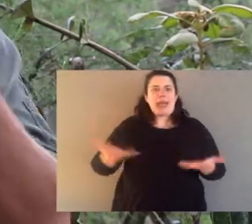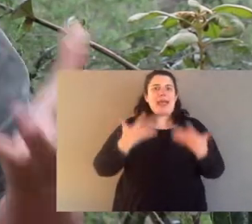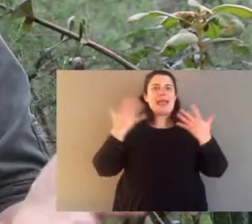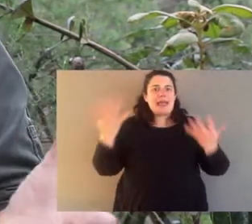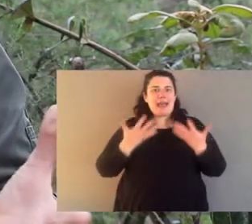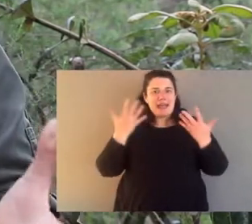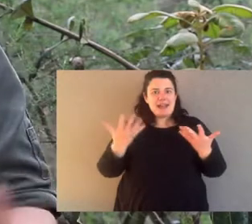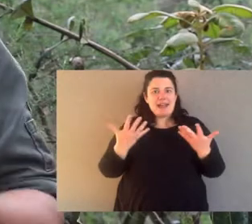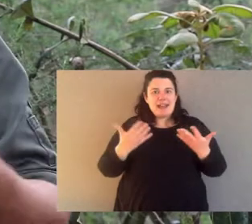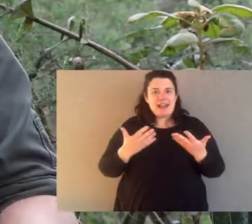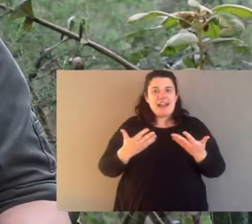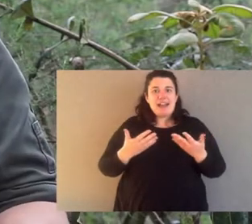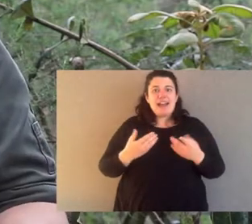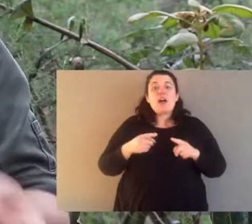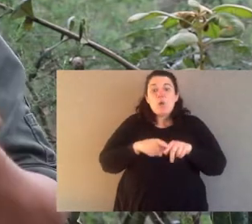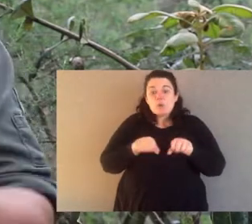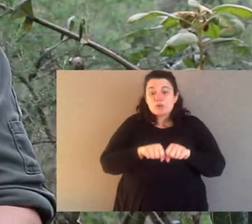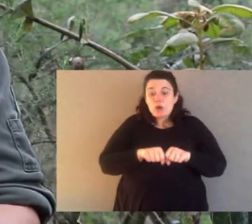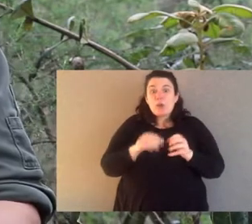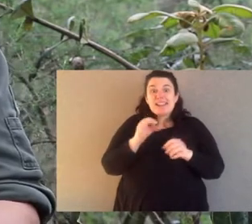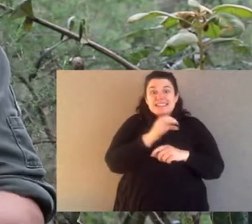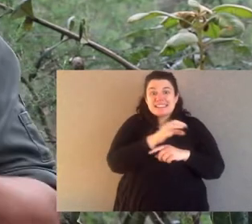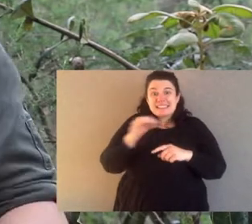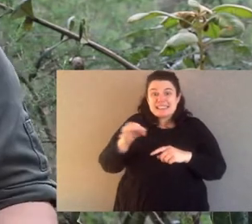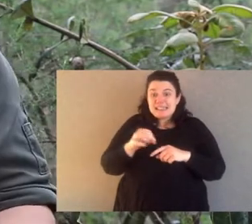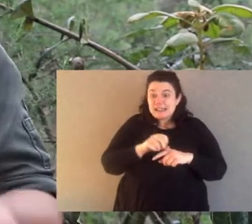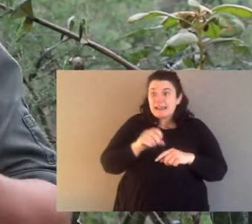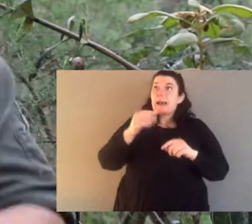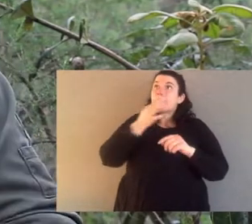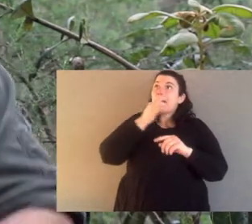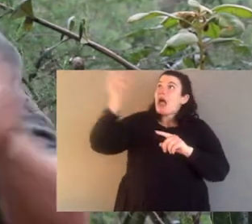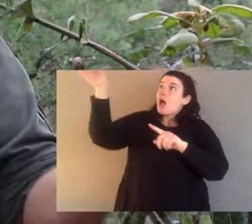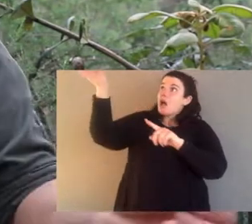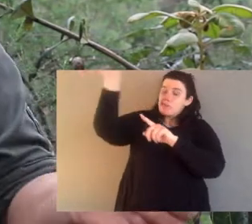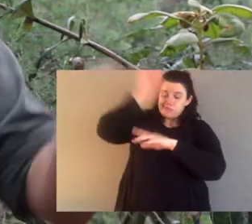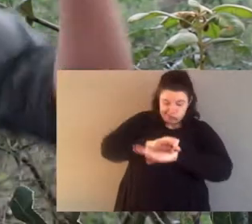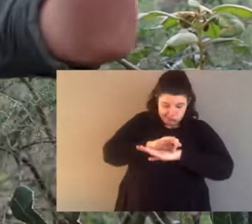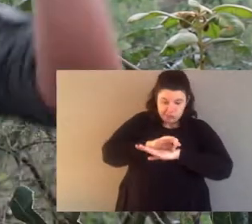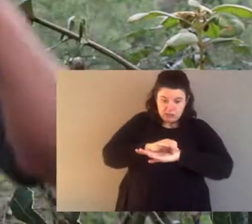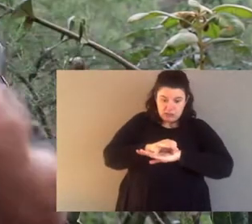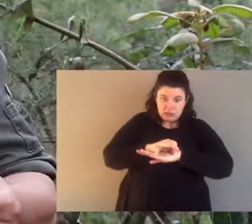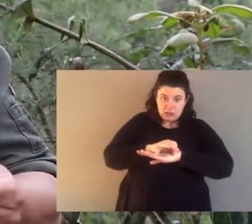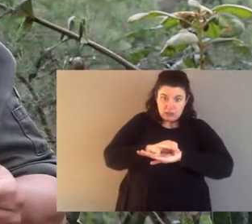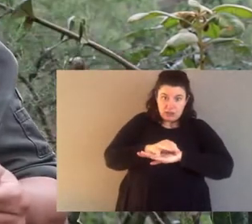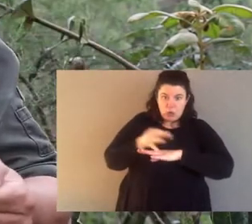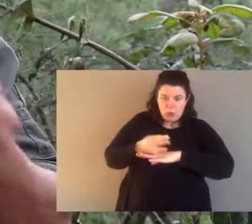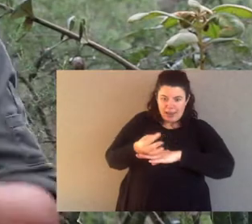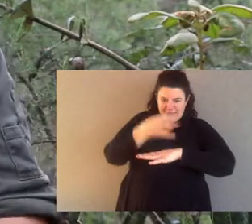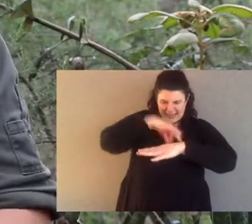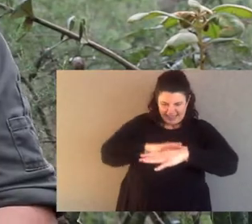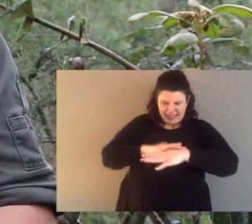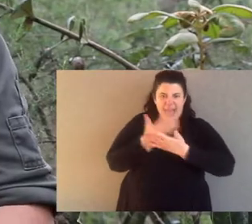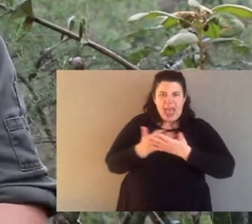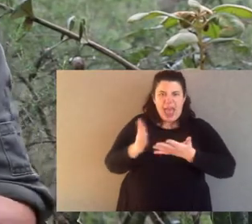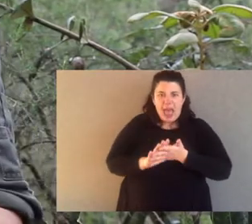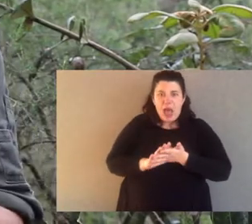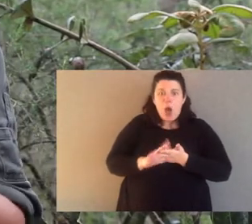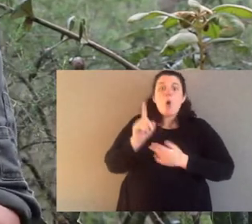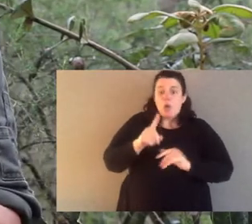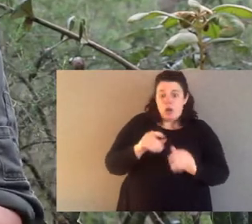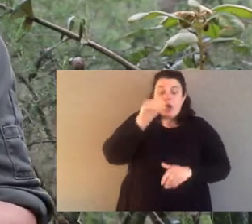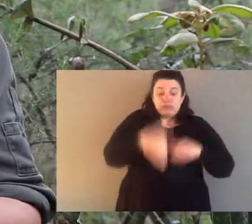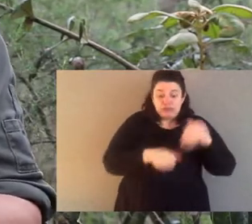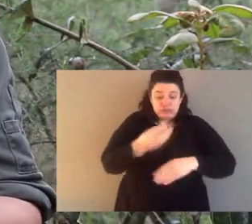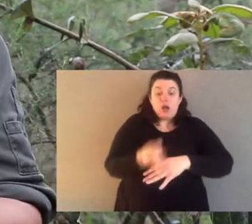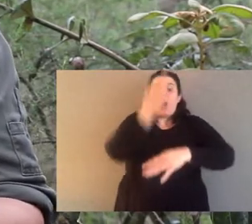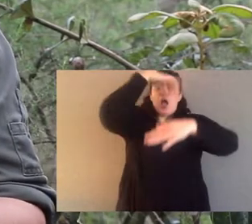aerating and oxygenating the soil. And they're also dispersing seeds. Seeds fall off a plant, they hit the ground, they're waiting